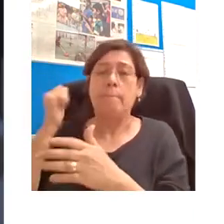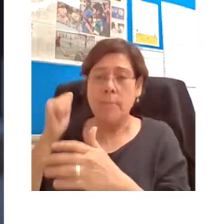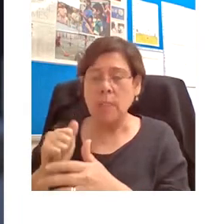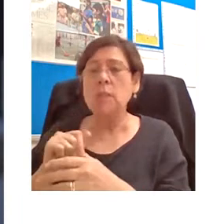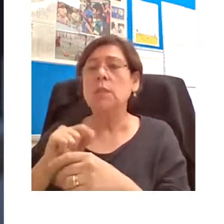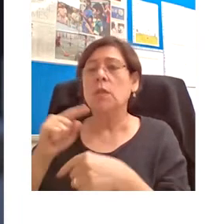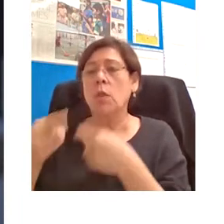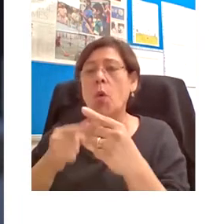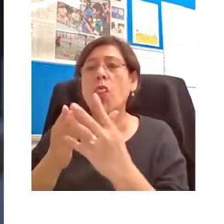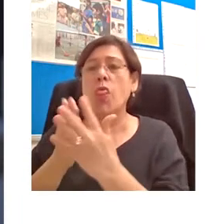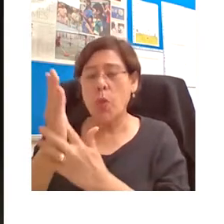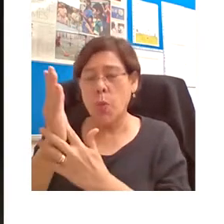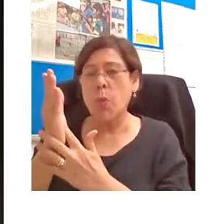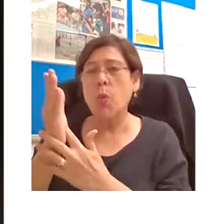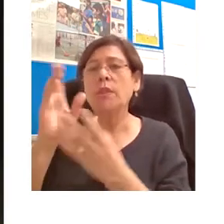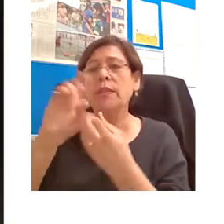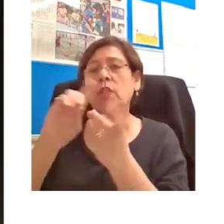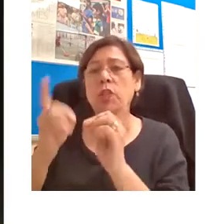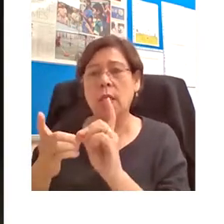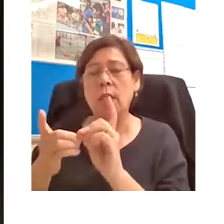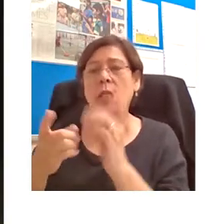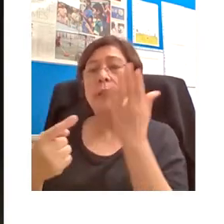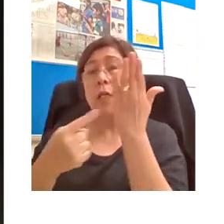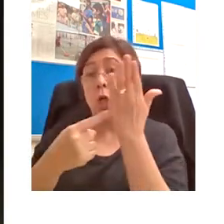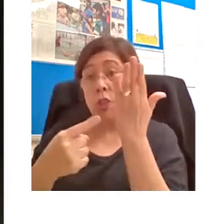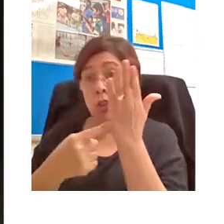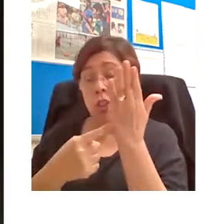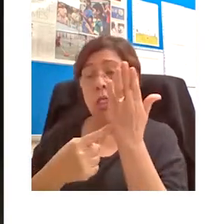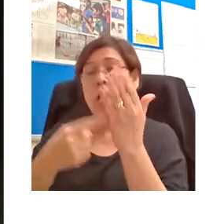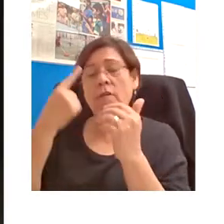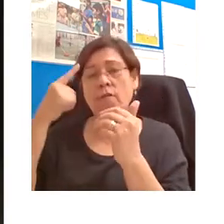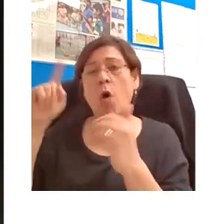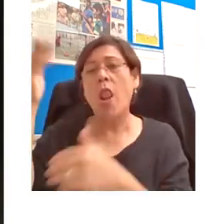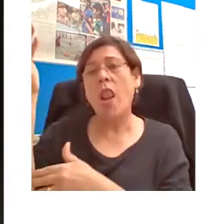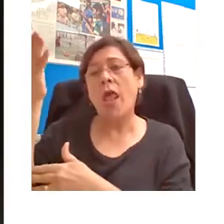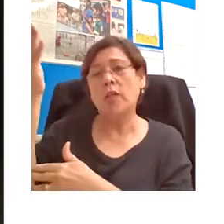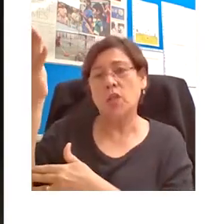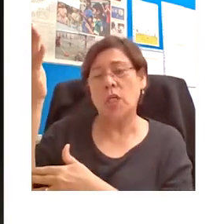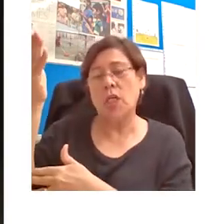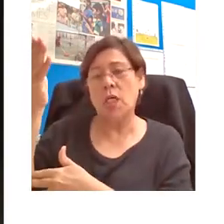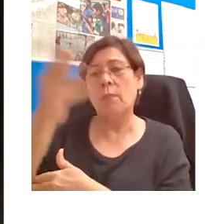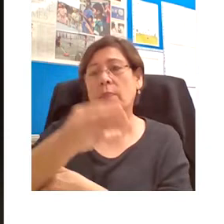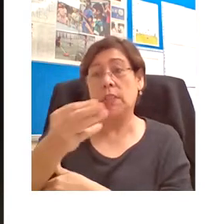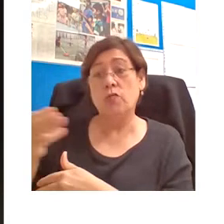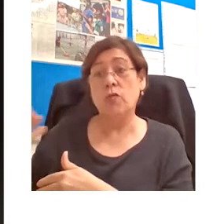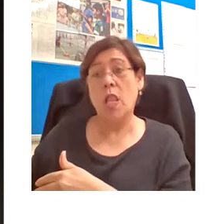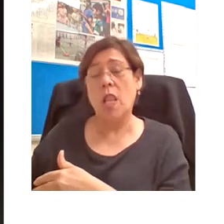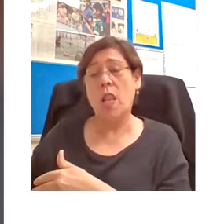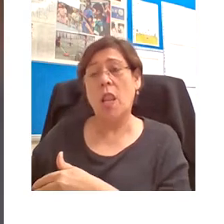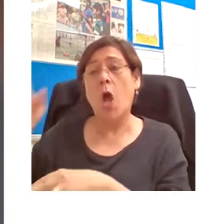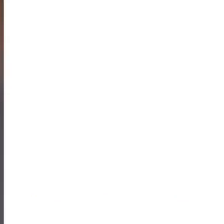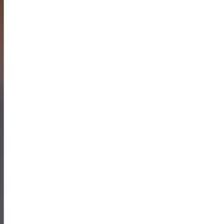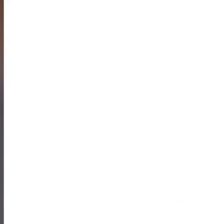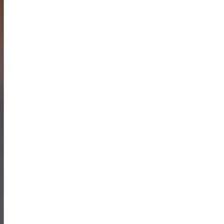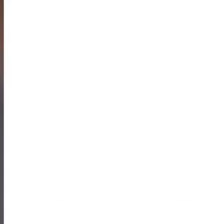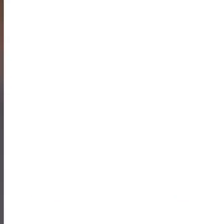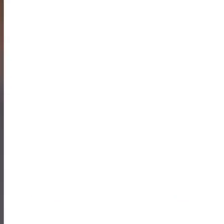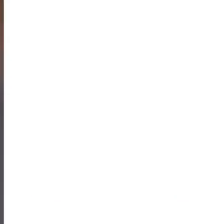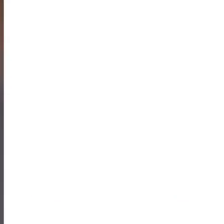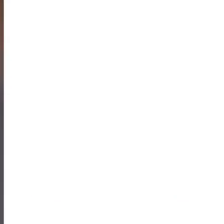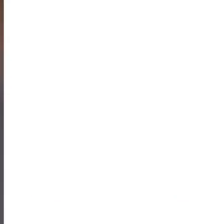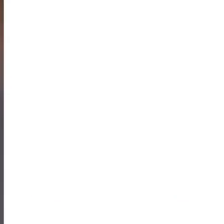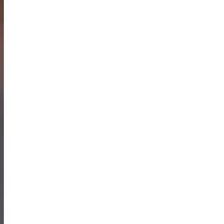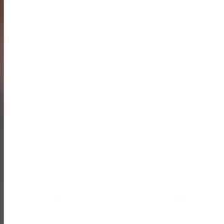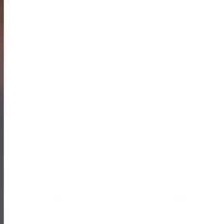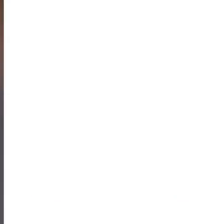of digital technology for delivering lecture material, um, on a global scale. Now, obviously there